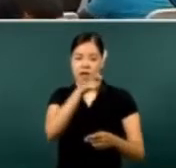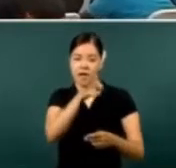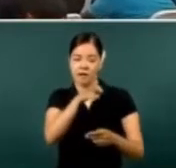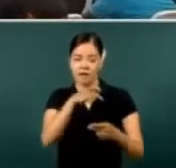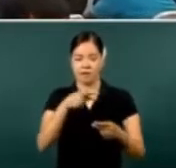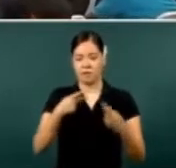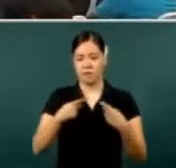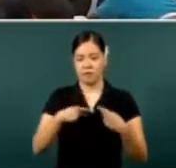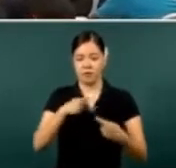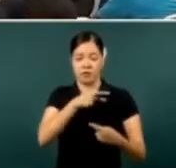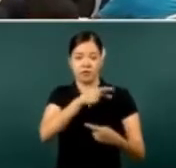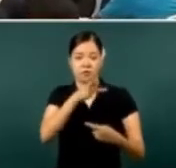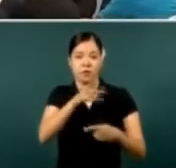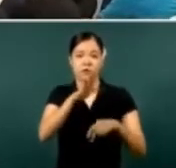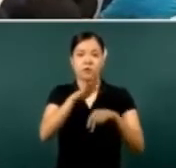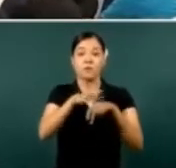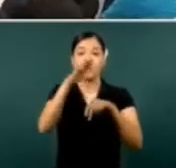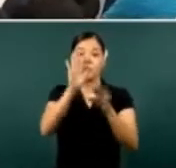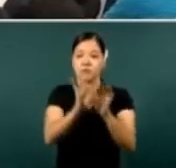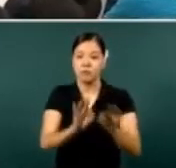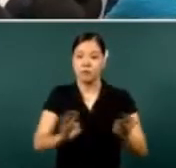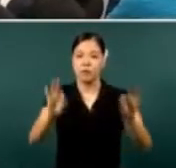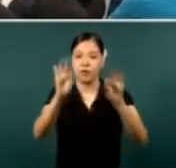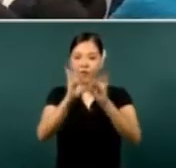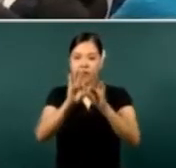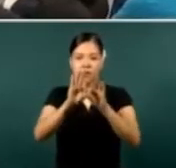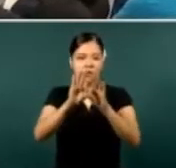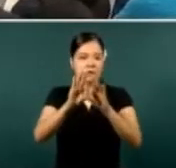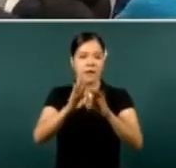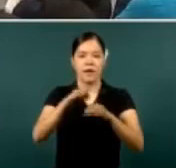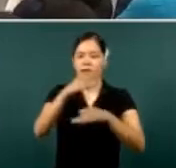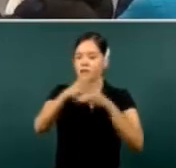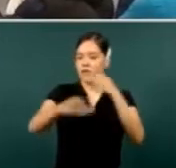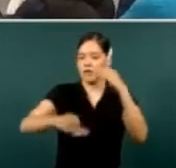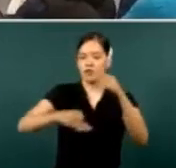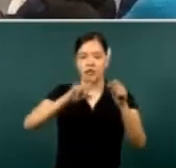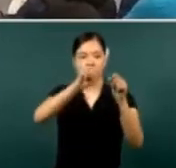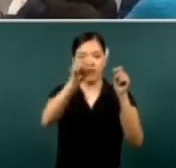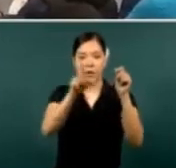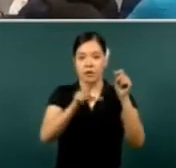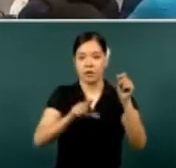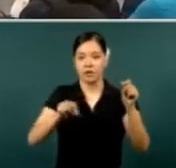preference to the indigenous communities of Mexico.